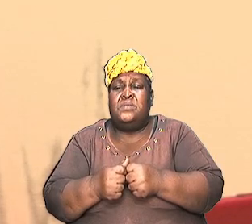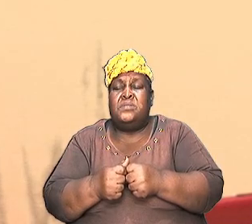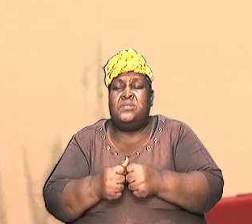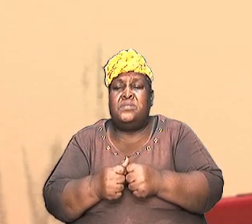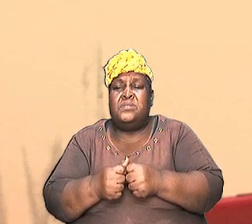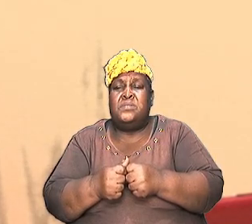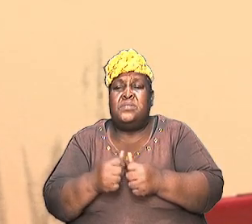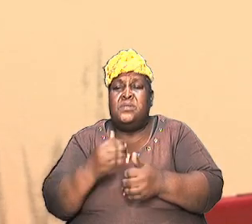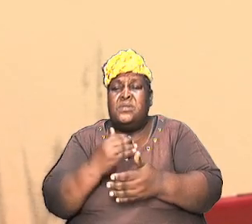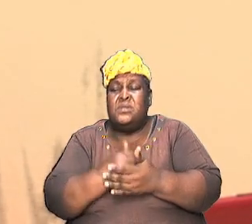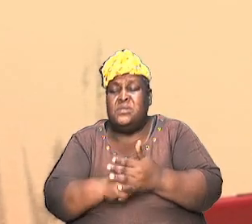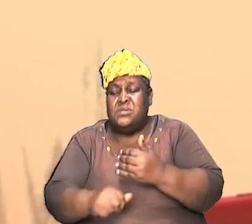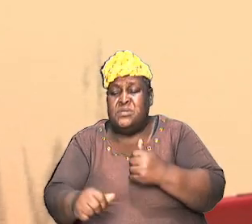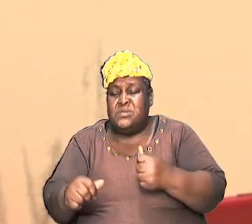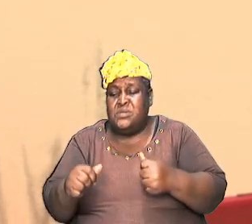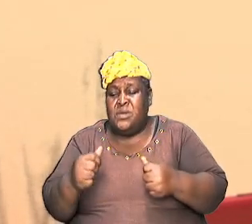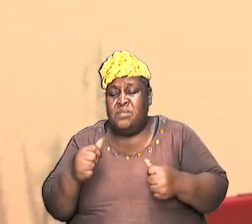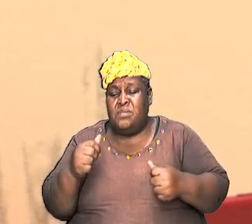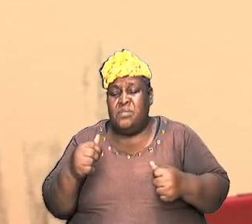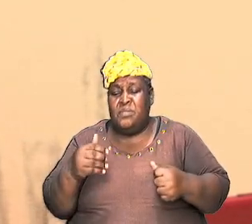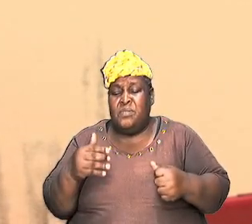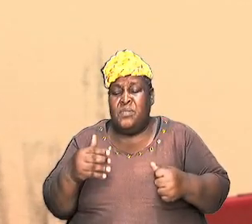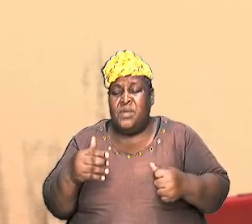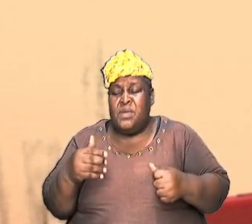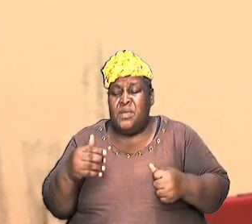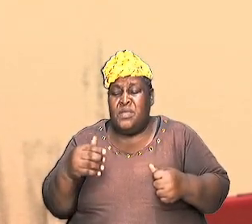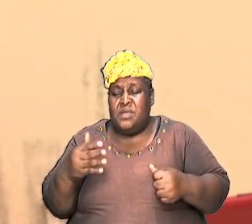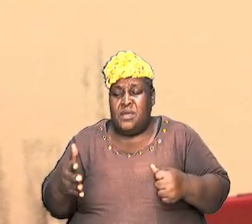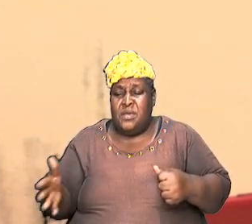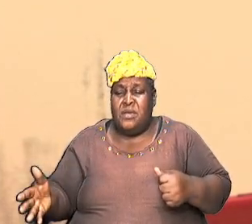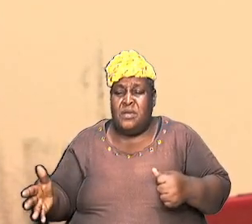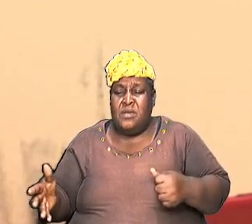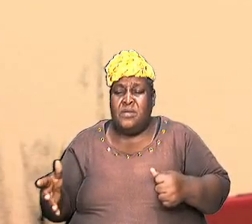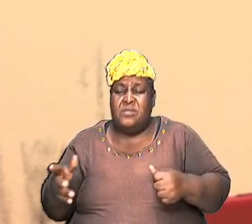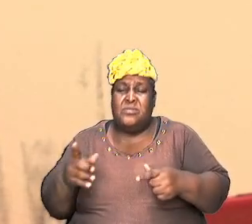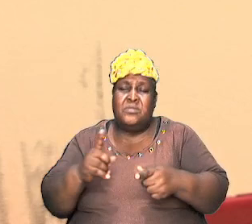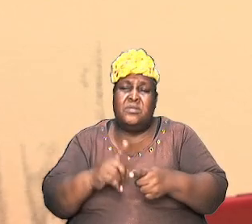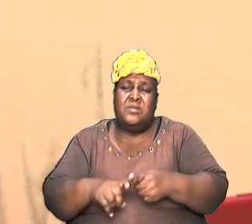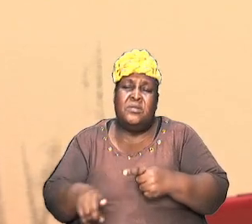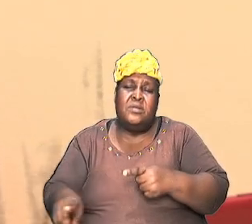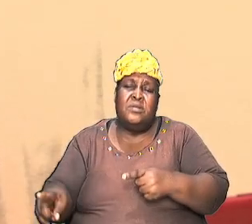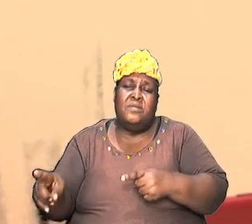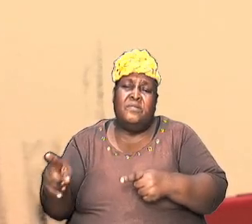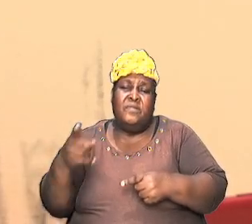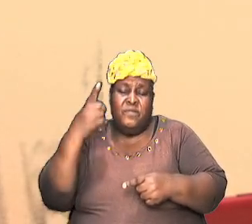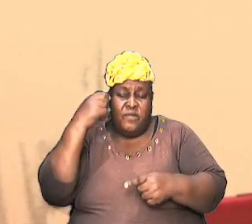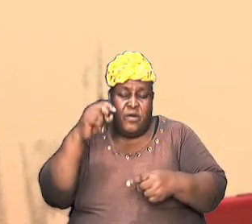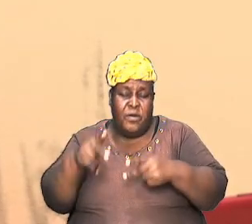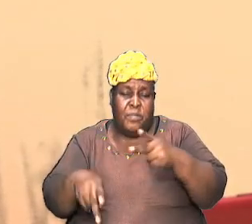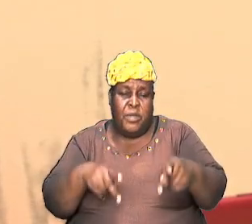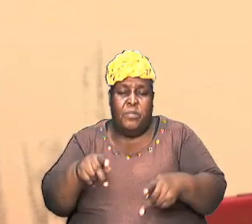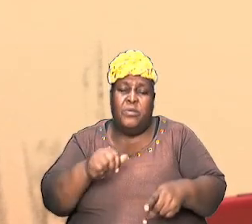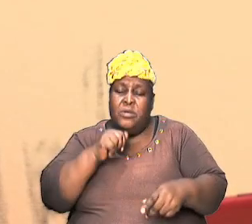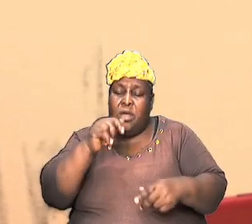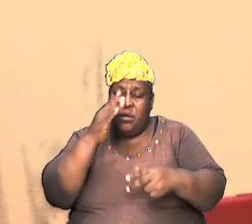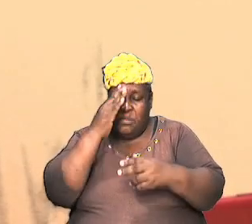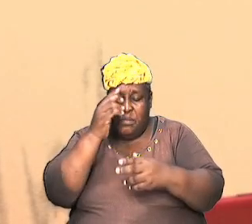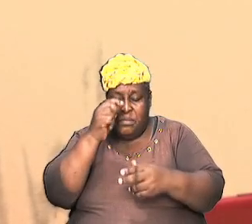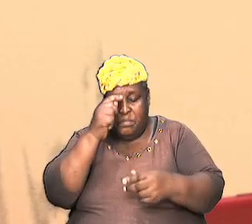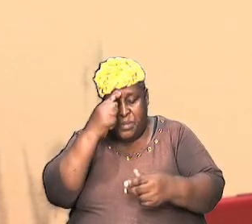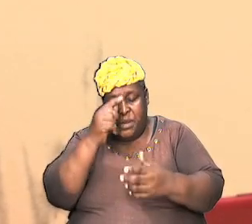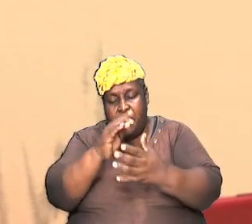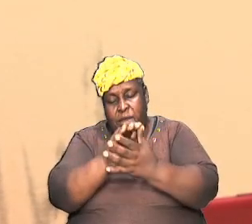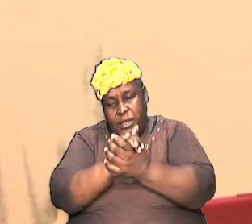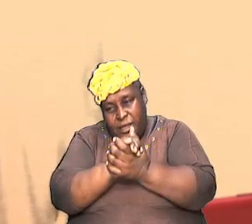The efforts to discredit the book of Genesis. This is why you have